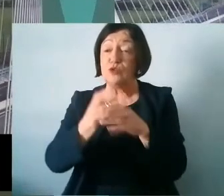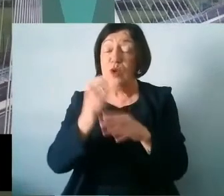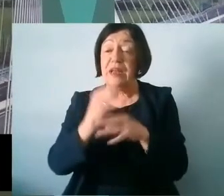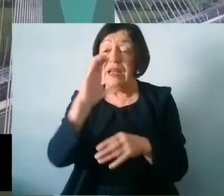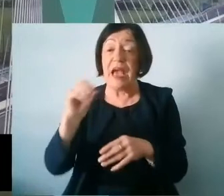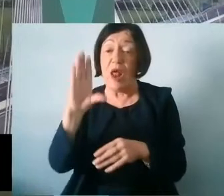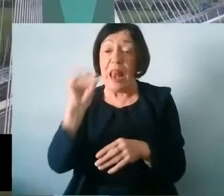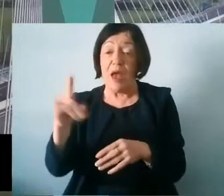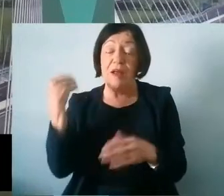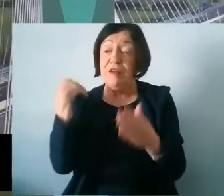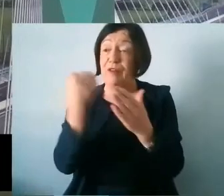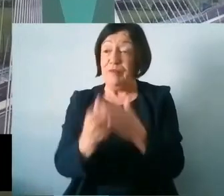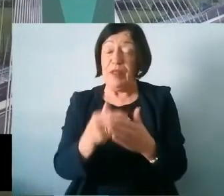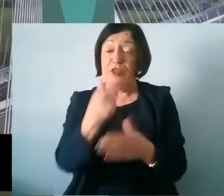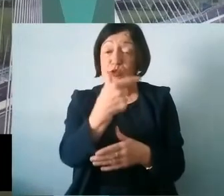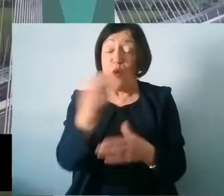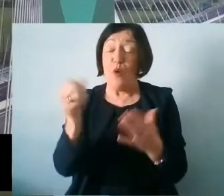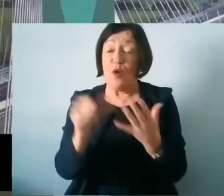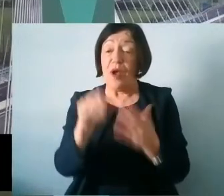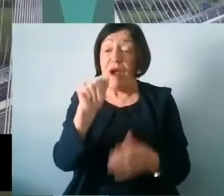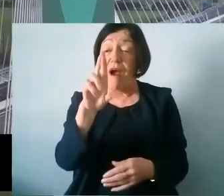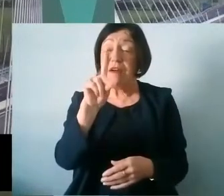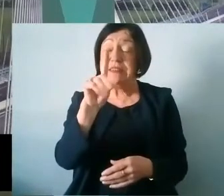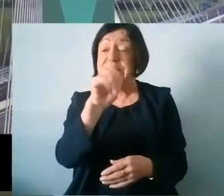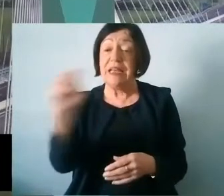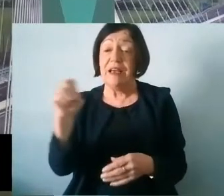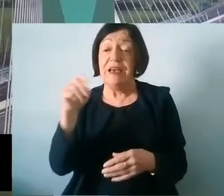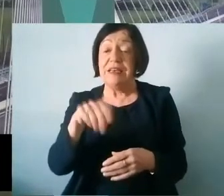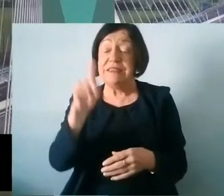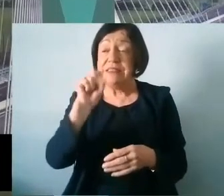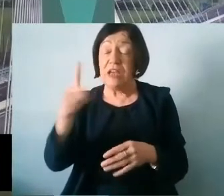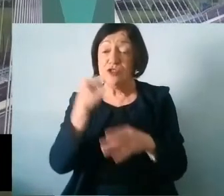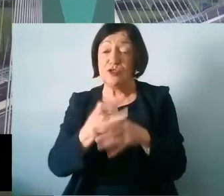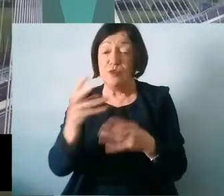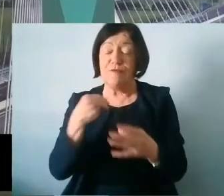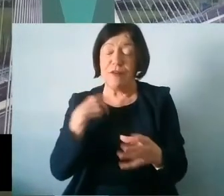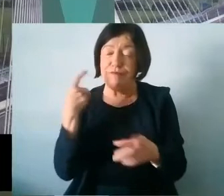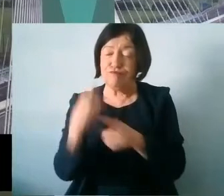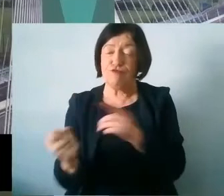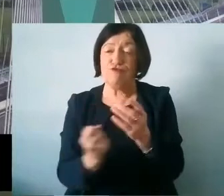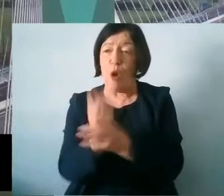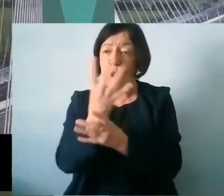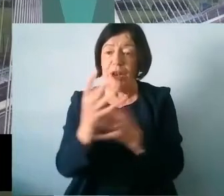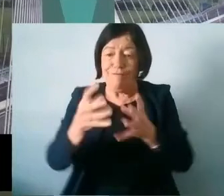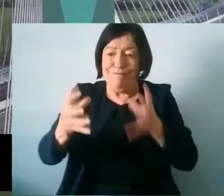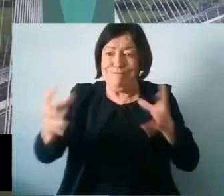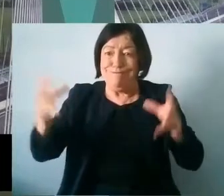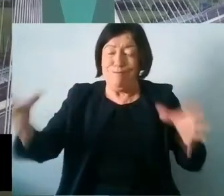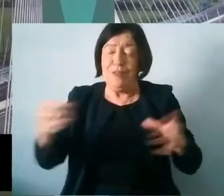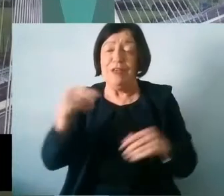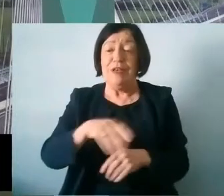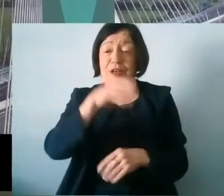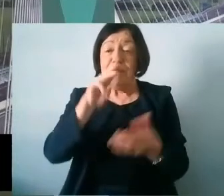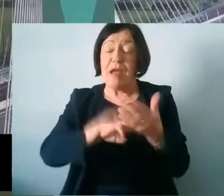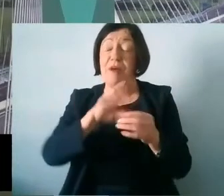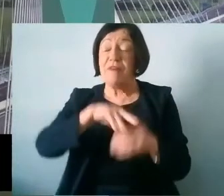held since 2006. RD Community School is a Dutch school with a rapidly growing student population. She is member of the National